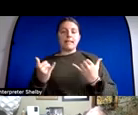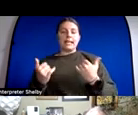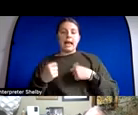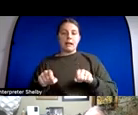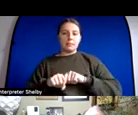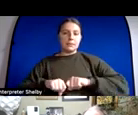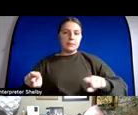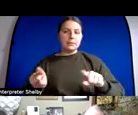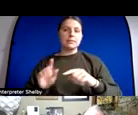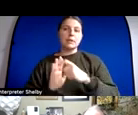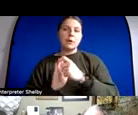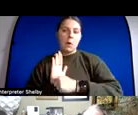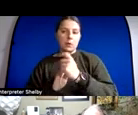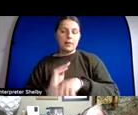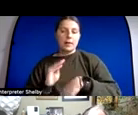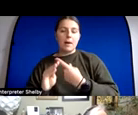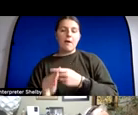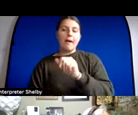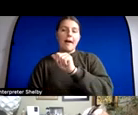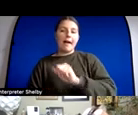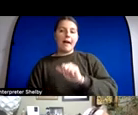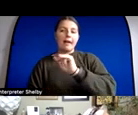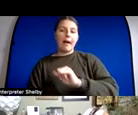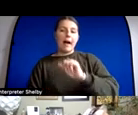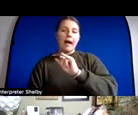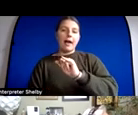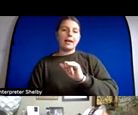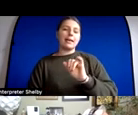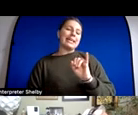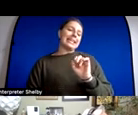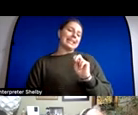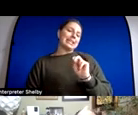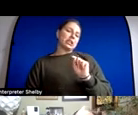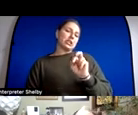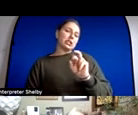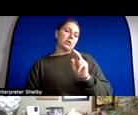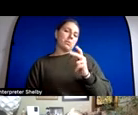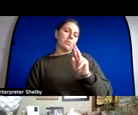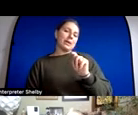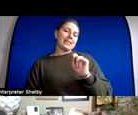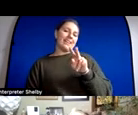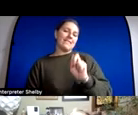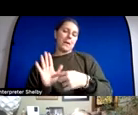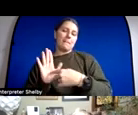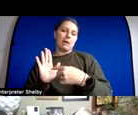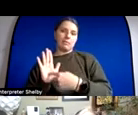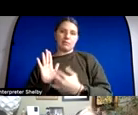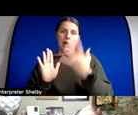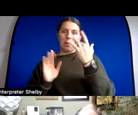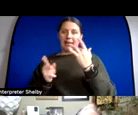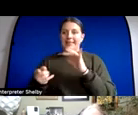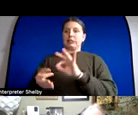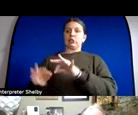other words different ways of interpreting ai uh here's another question